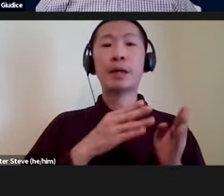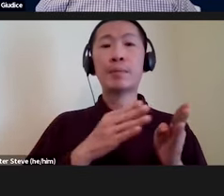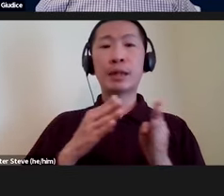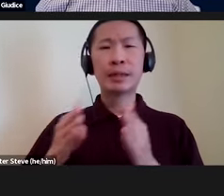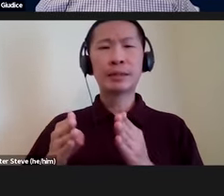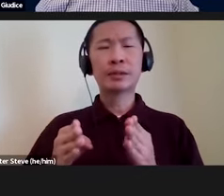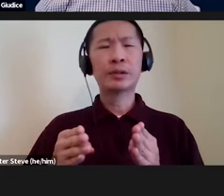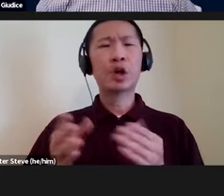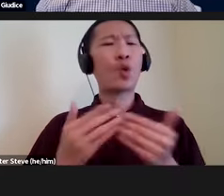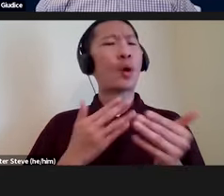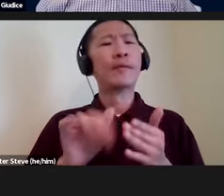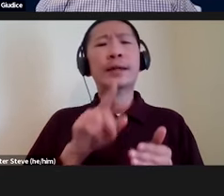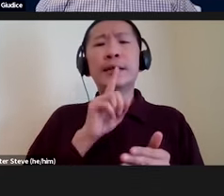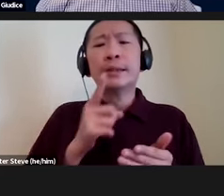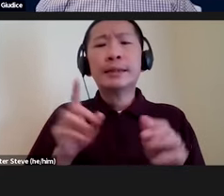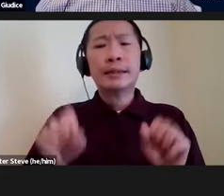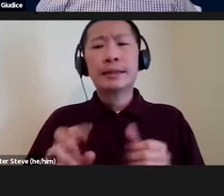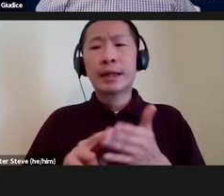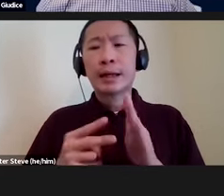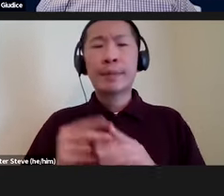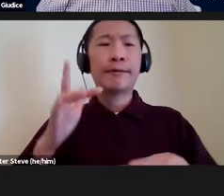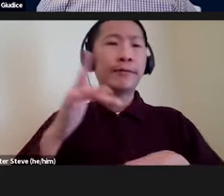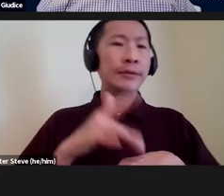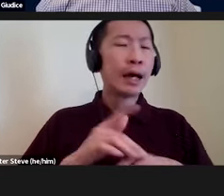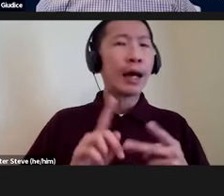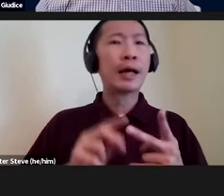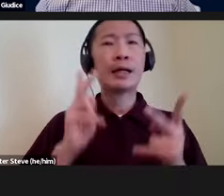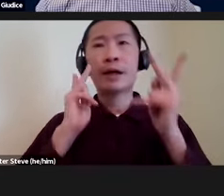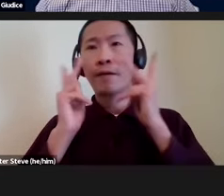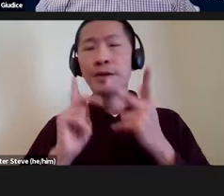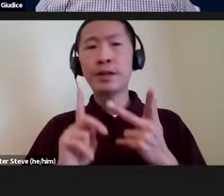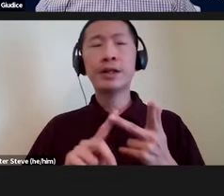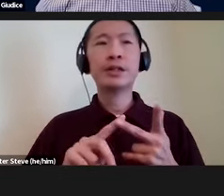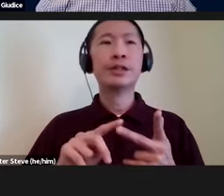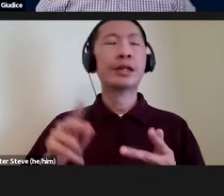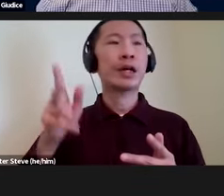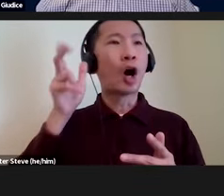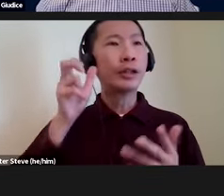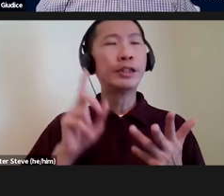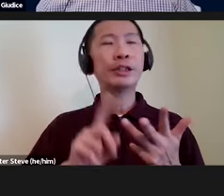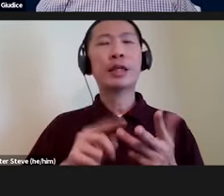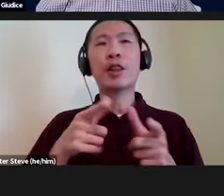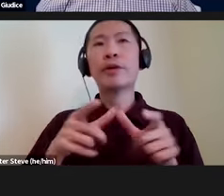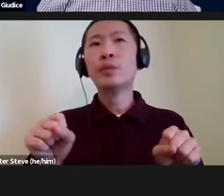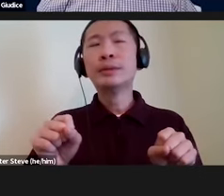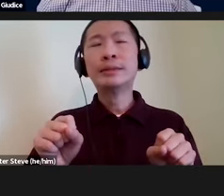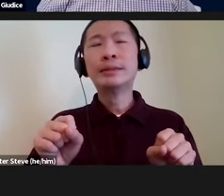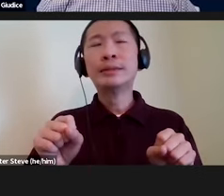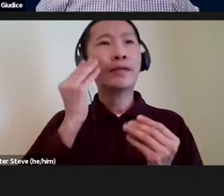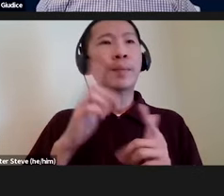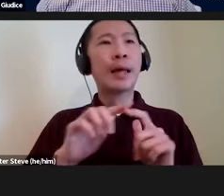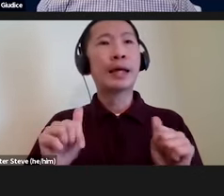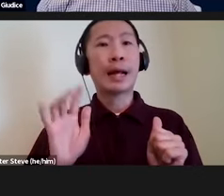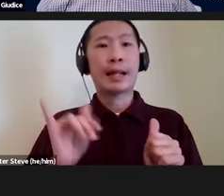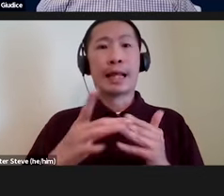whatever they are, whether they be touch, vision, audition, linguistic information, however you learn it. This leads